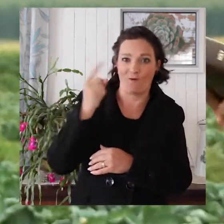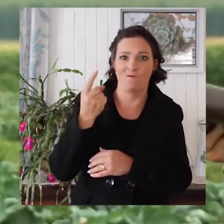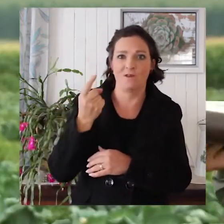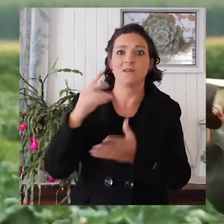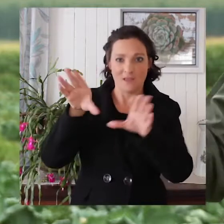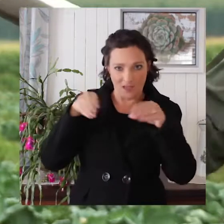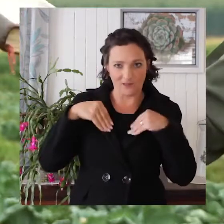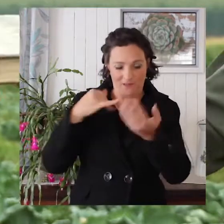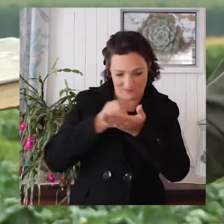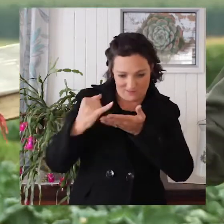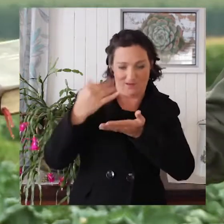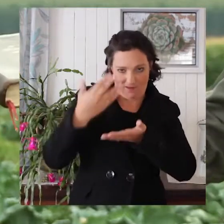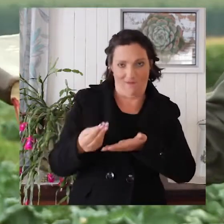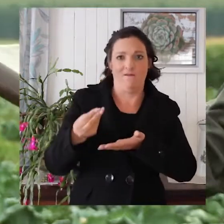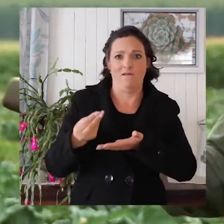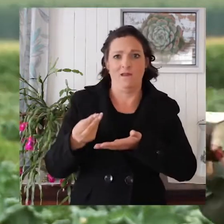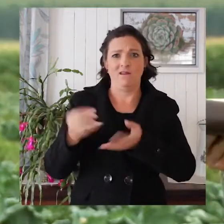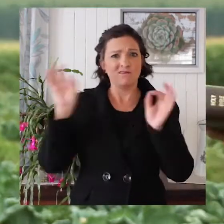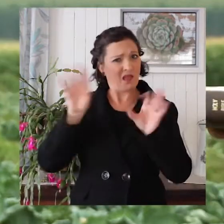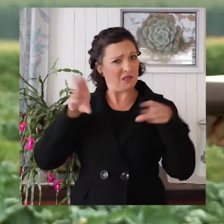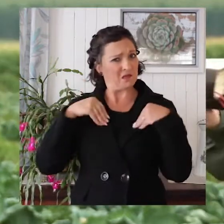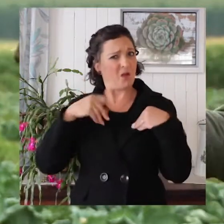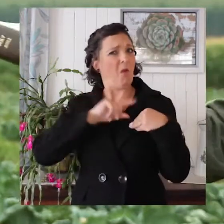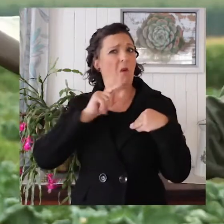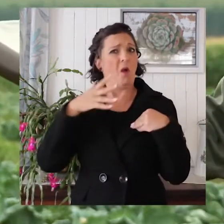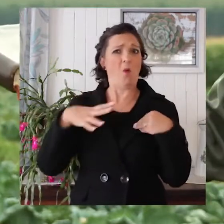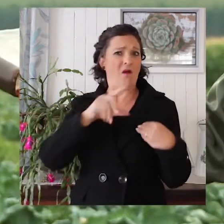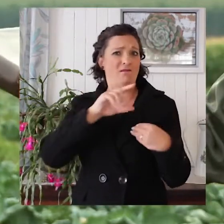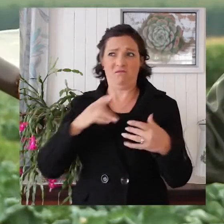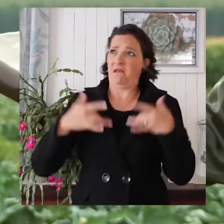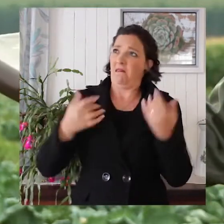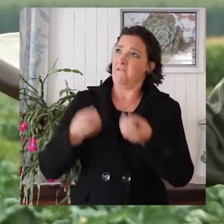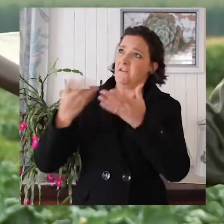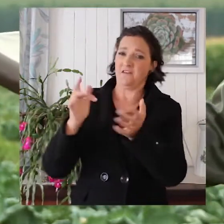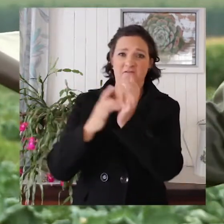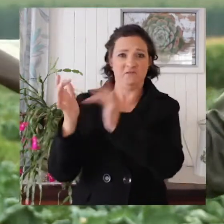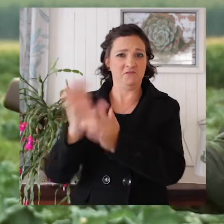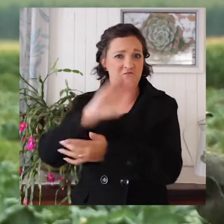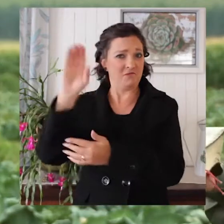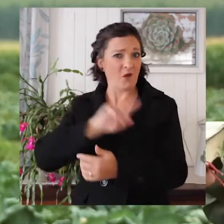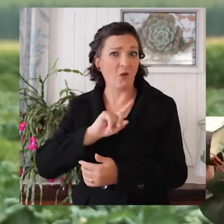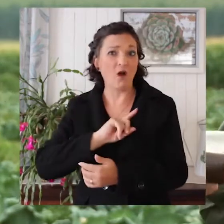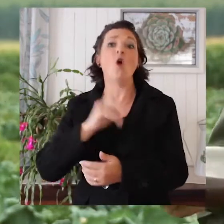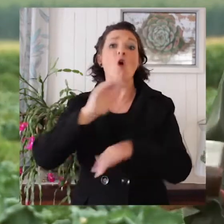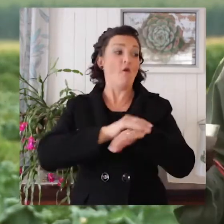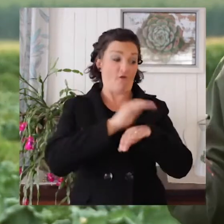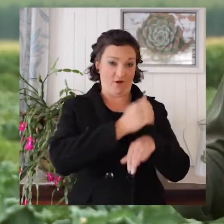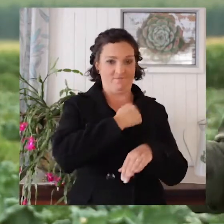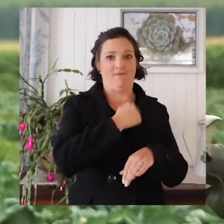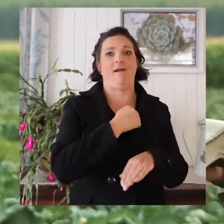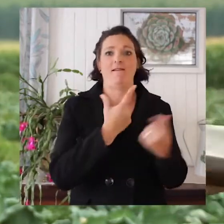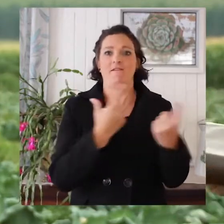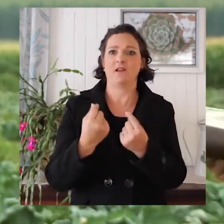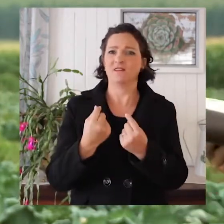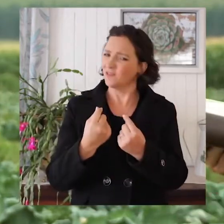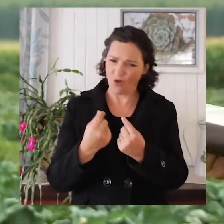you are not convicted that you're a sinner, why do you want to give your life to Jesus? You see, well, because